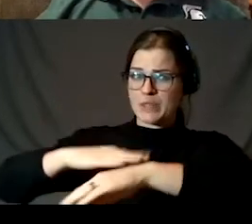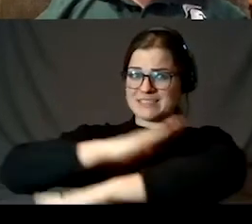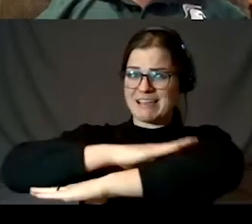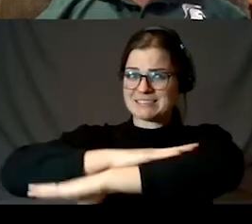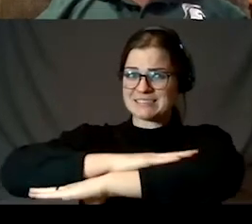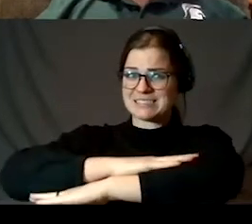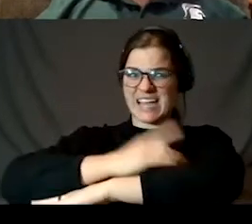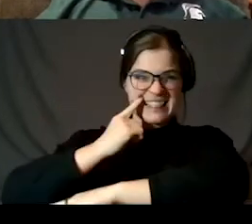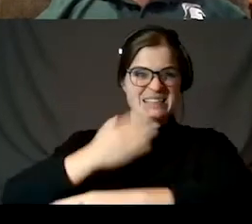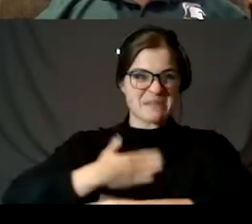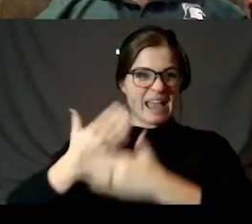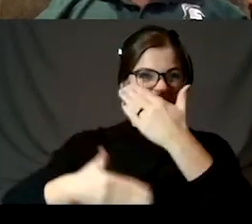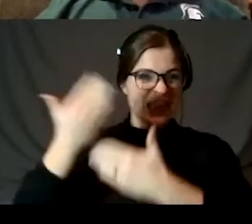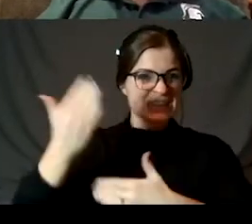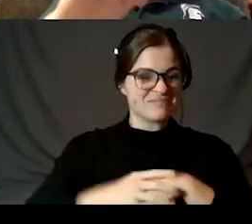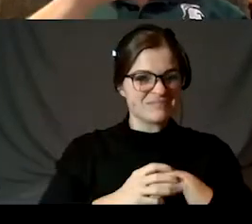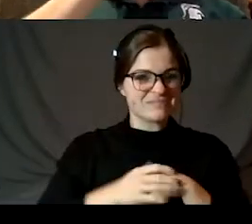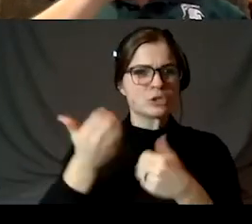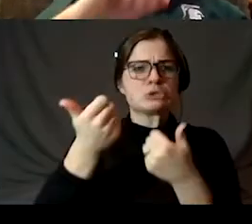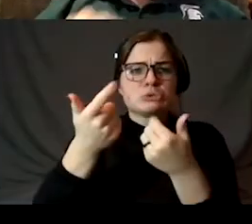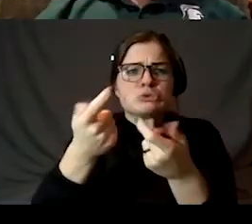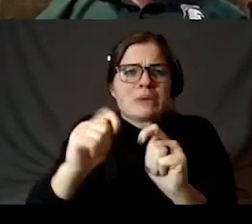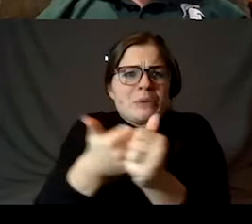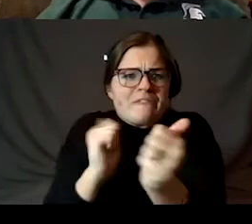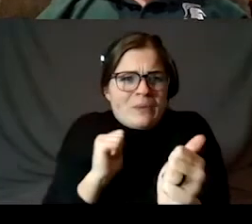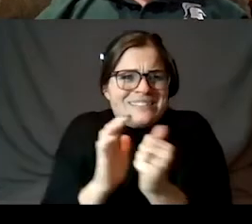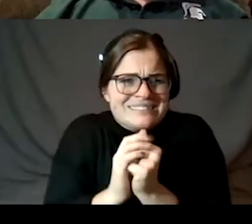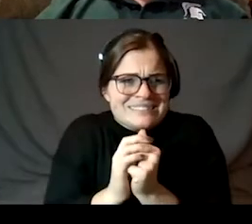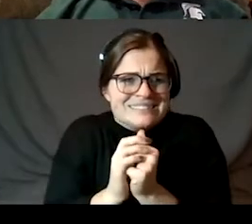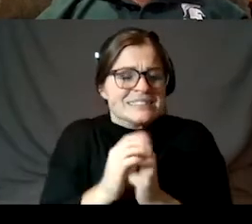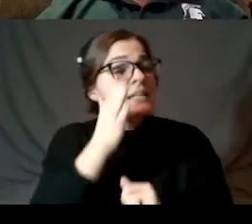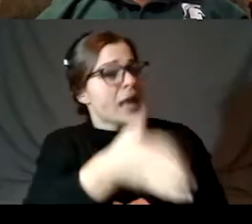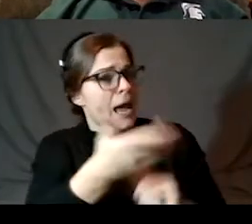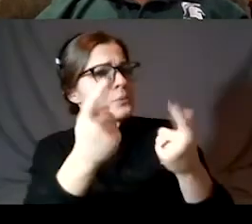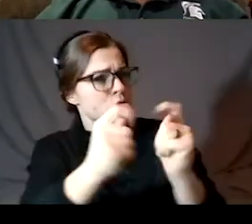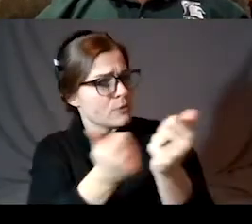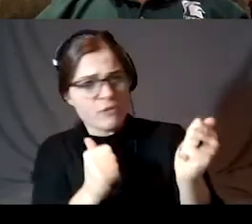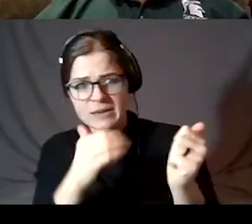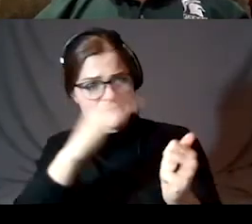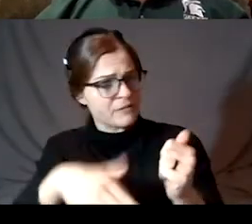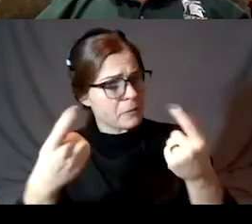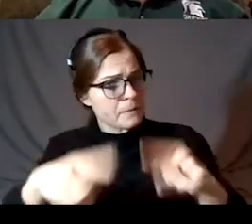hand. Okay. Try to avoid that area. I will try to avoid that. I have not hit that before.